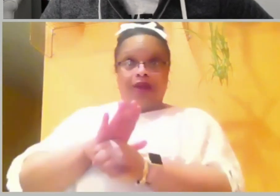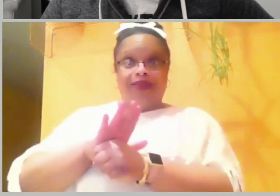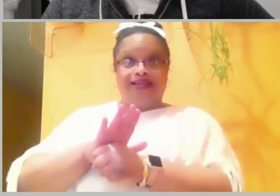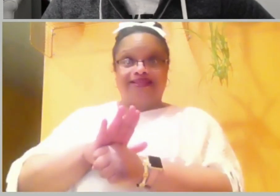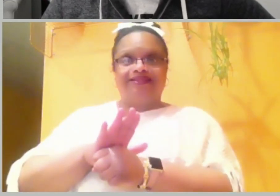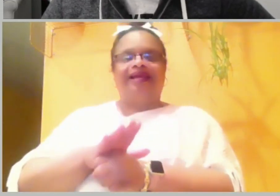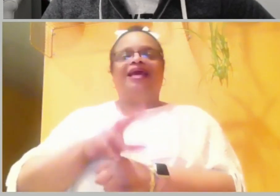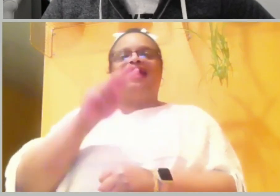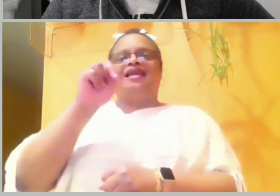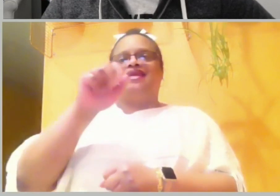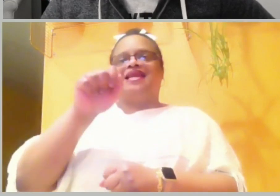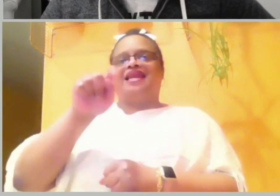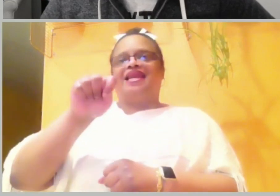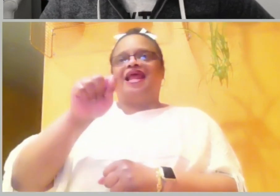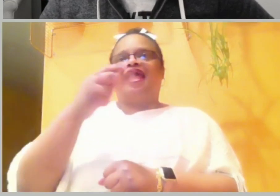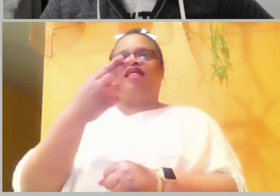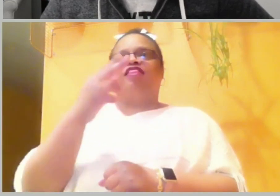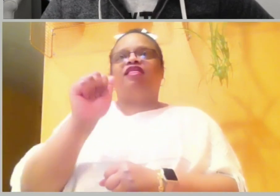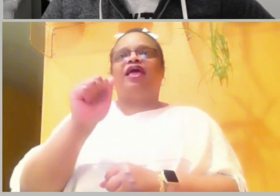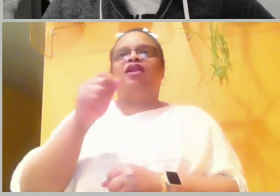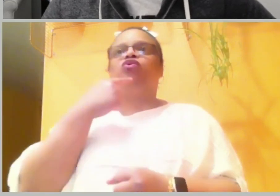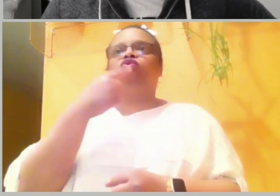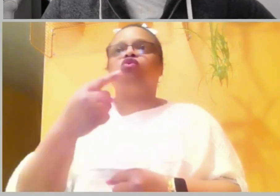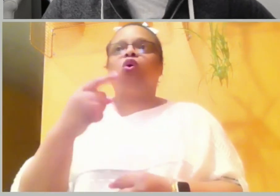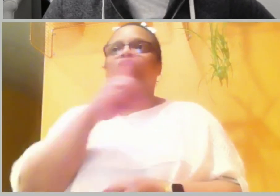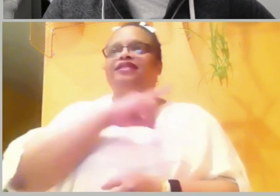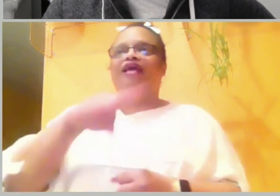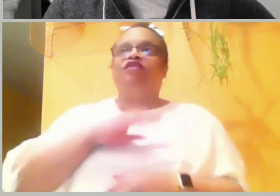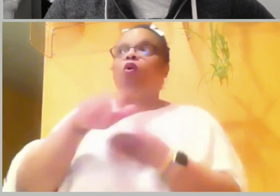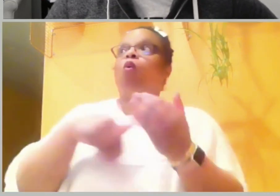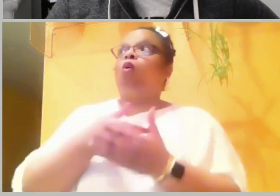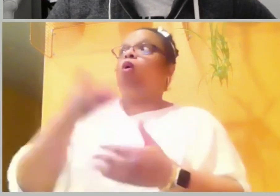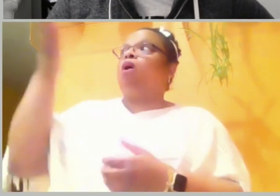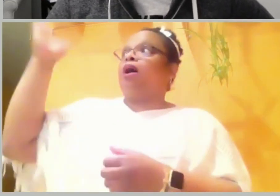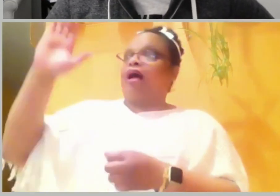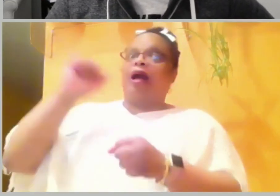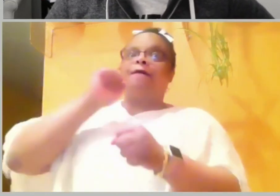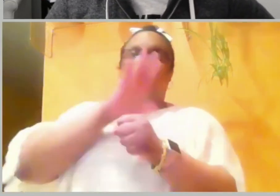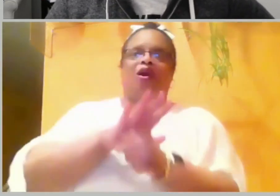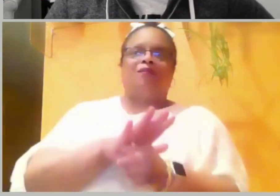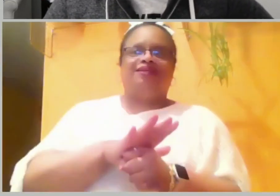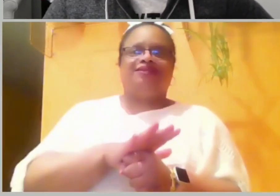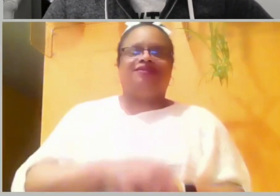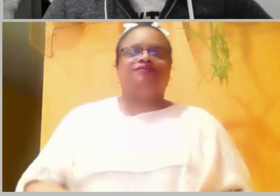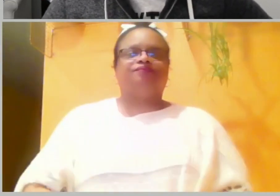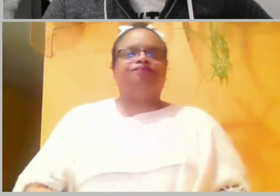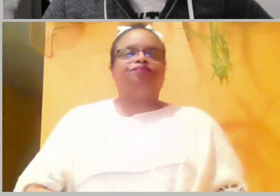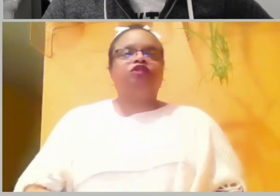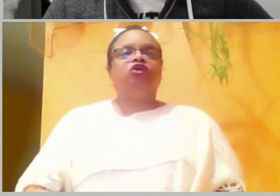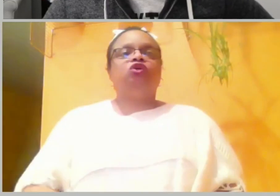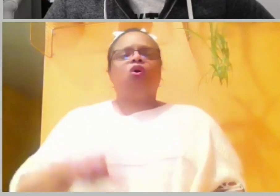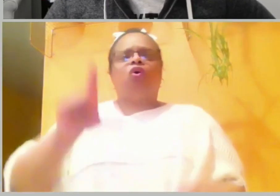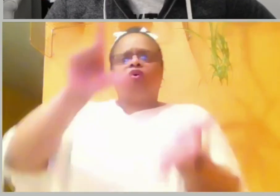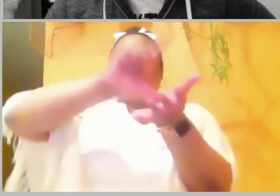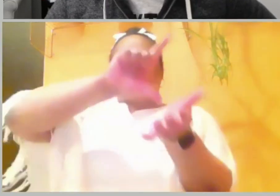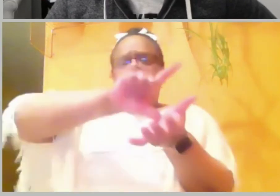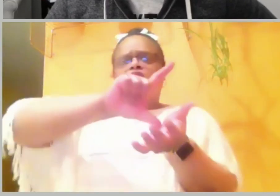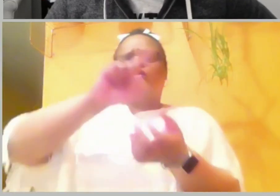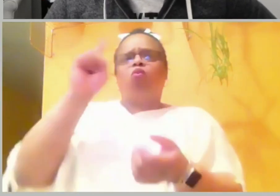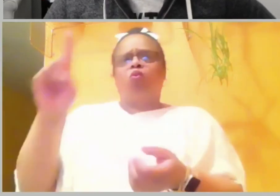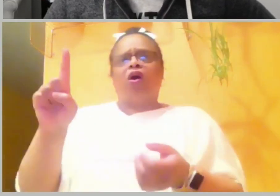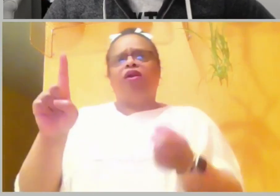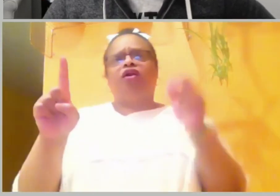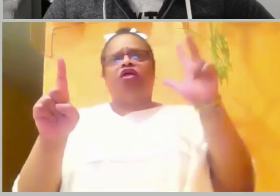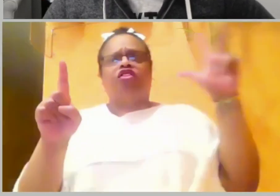to David. And in Luke chapter 1, when the angel appeared before Mary, the angel said to her in verse 30,